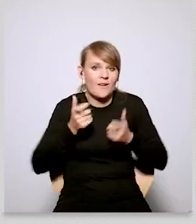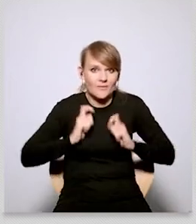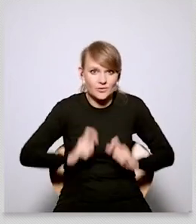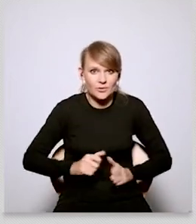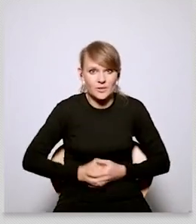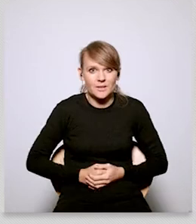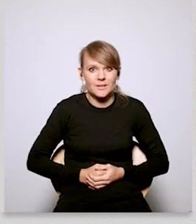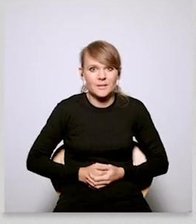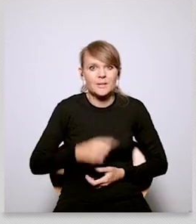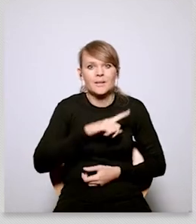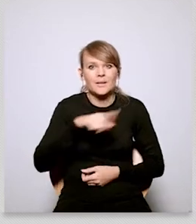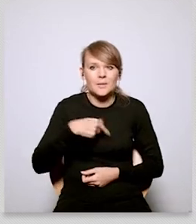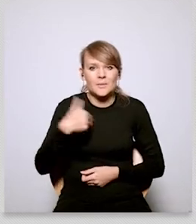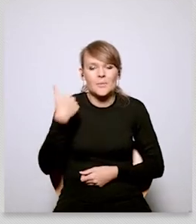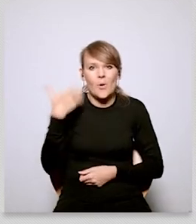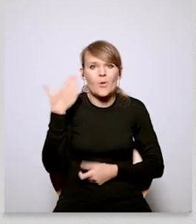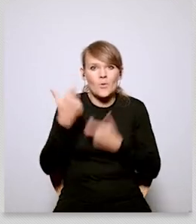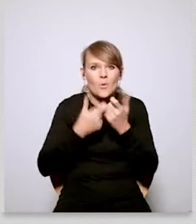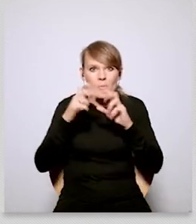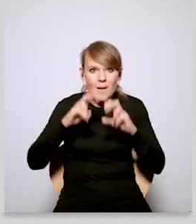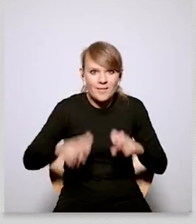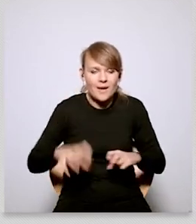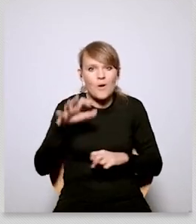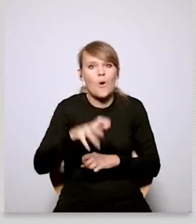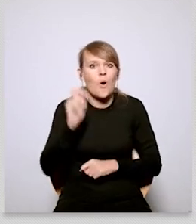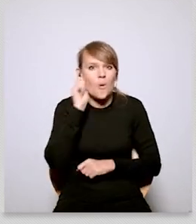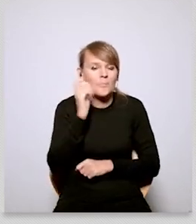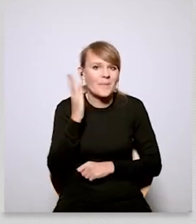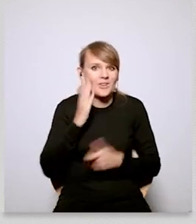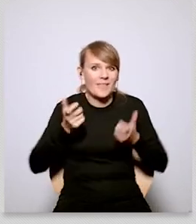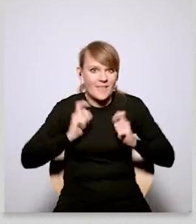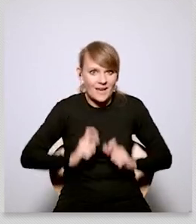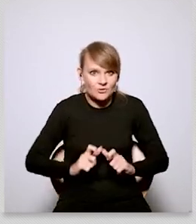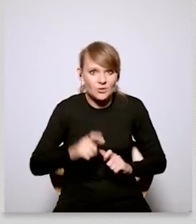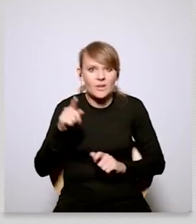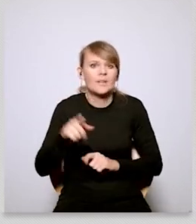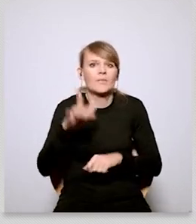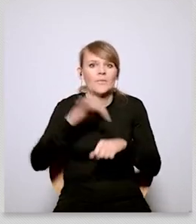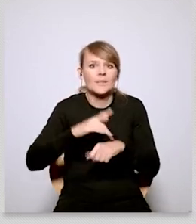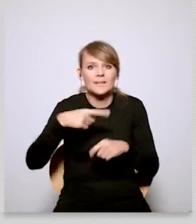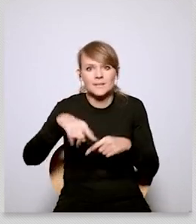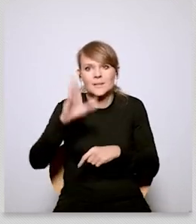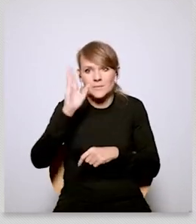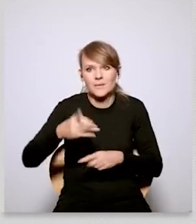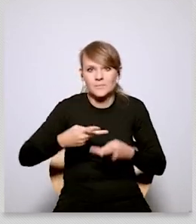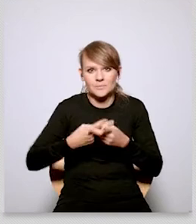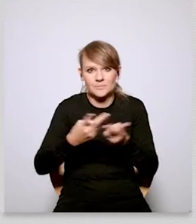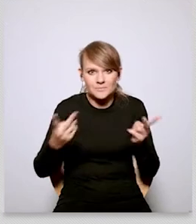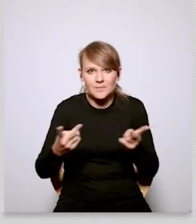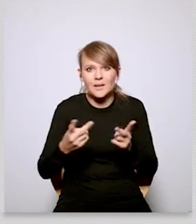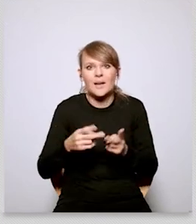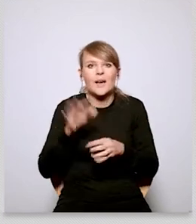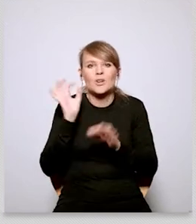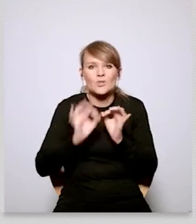fear when you're a politician and this applies also to people who live in the countryside even to women who live in the countryside